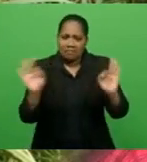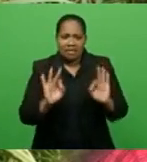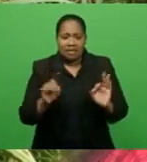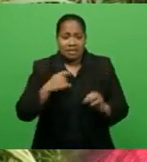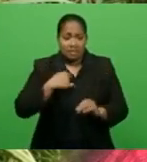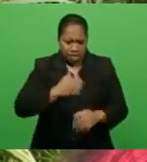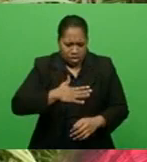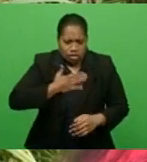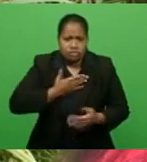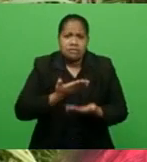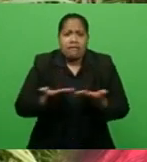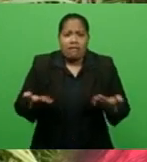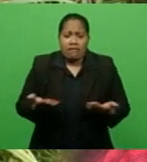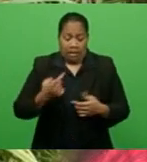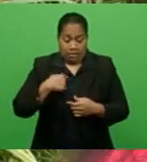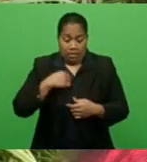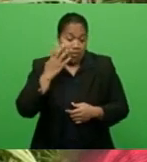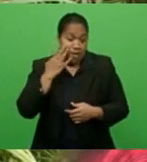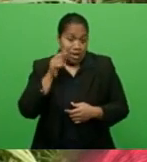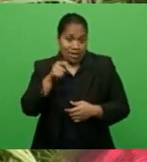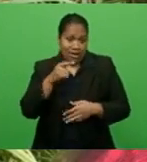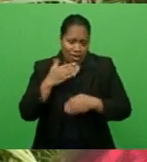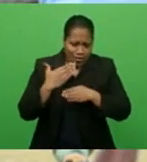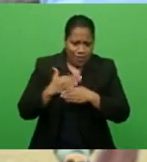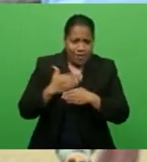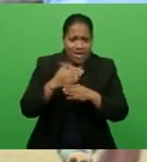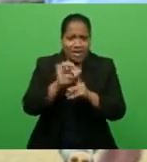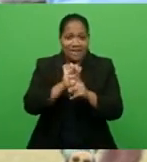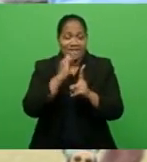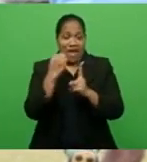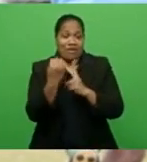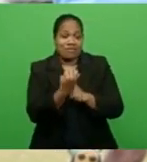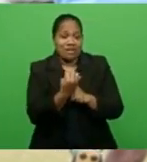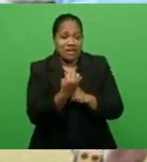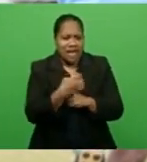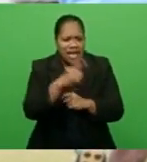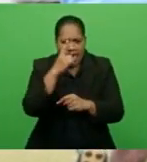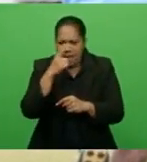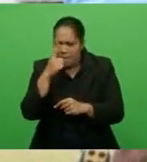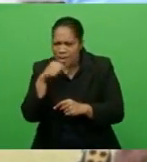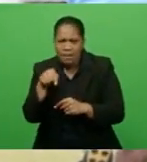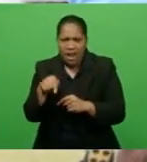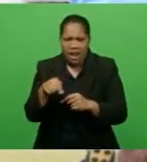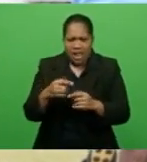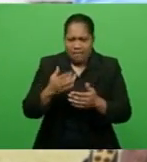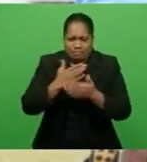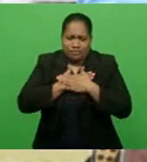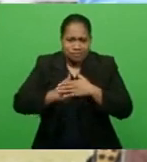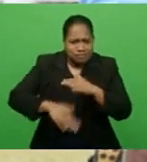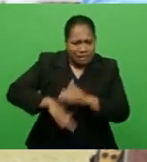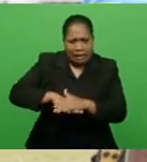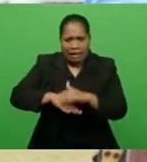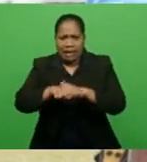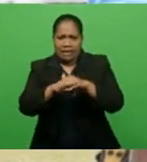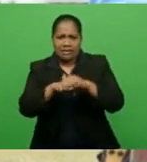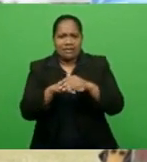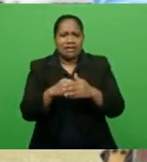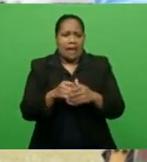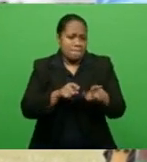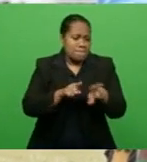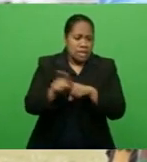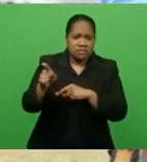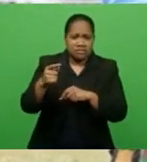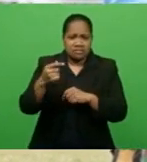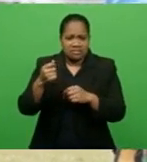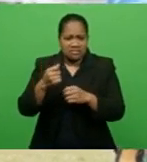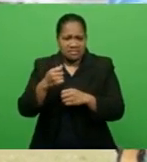grew was like when you walk in an environment where people are soccer-crazy and most of our chat